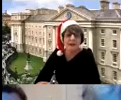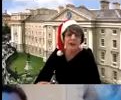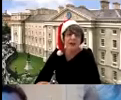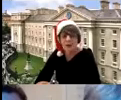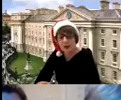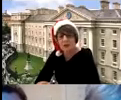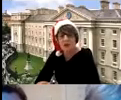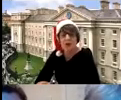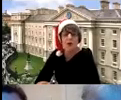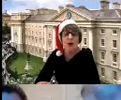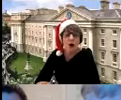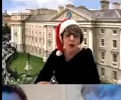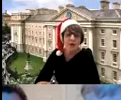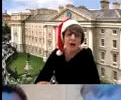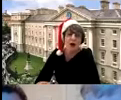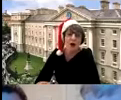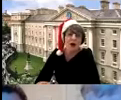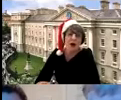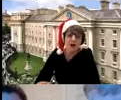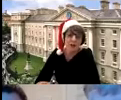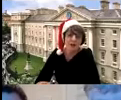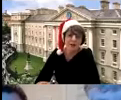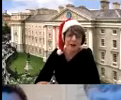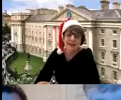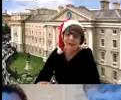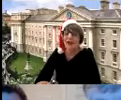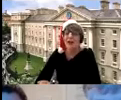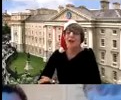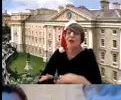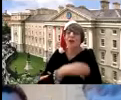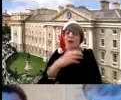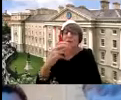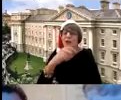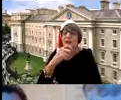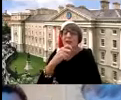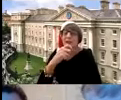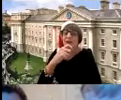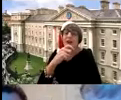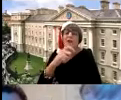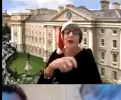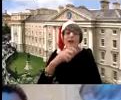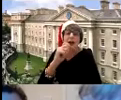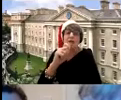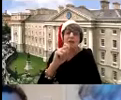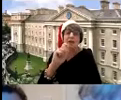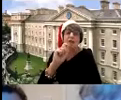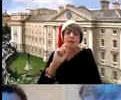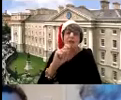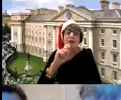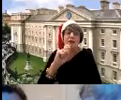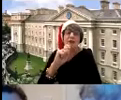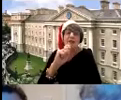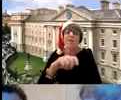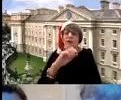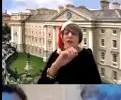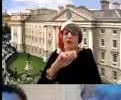activity a christmas joke or a song or something festive so we are going to be tweeting that out and every day from the